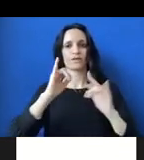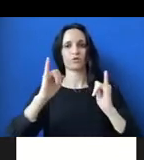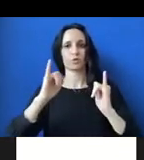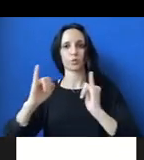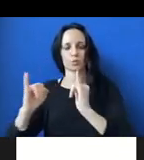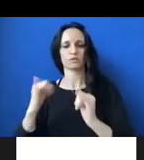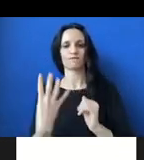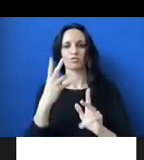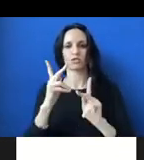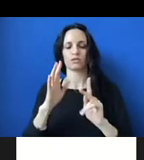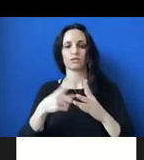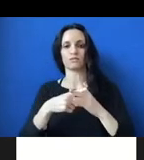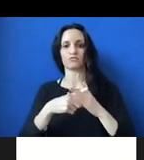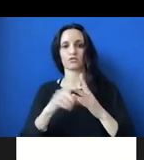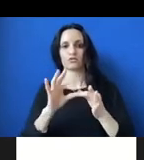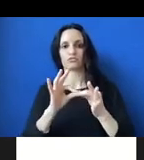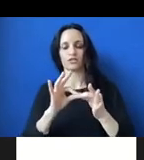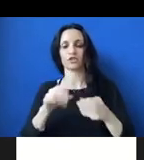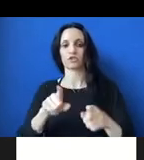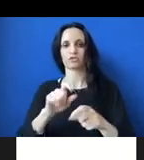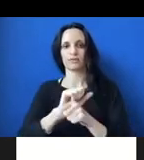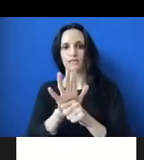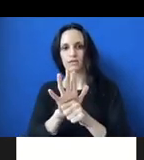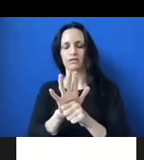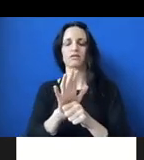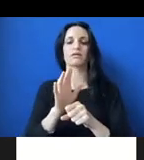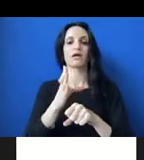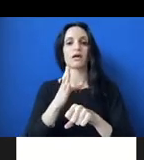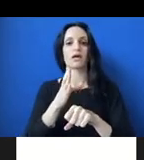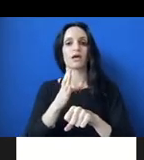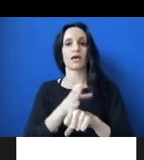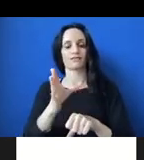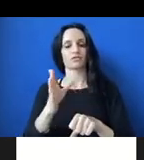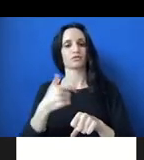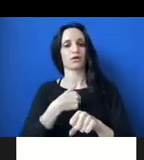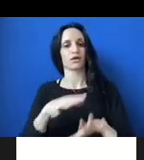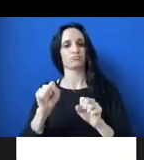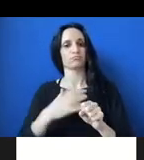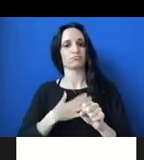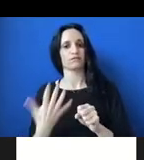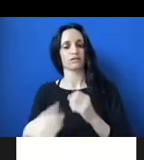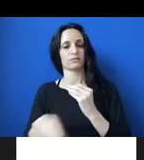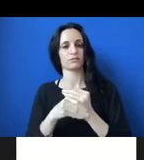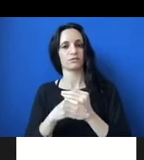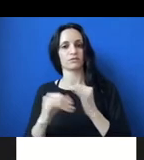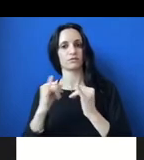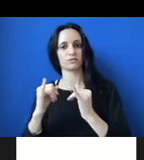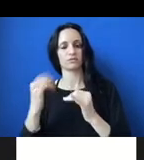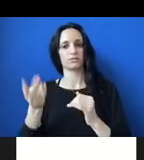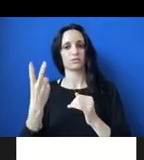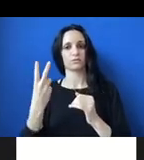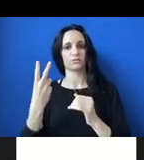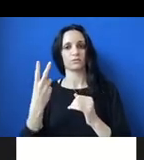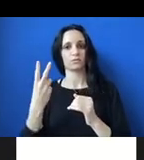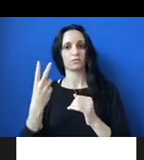people had started their relationships in the pandemic. But after, um, I did my five supplemental interviews, two of the